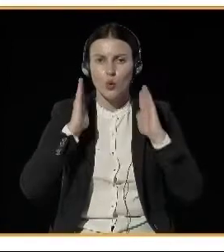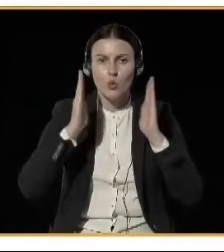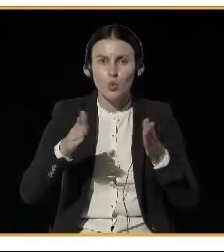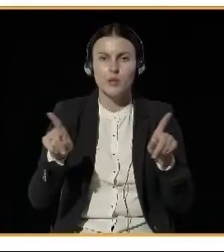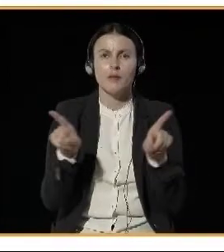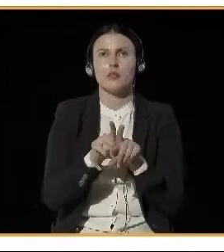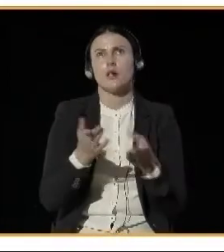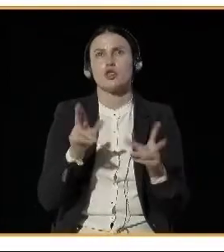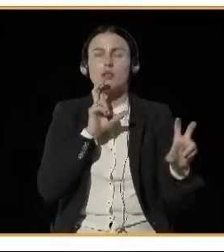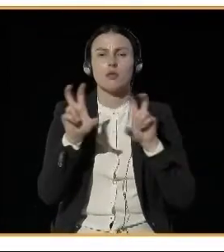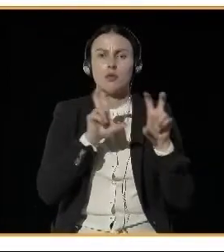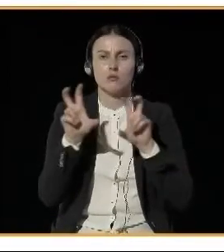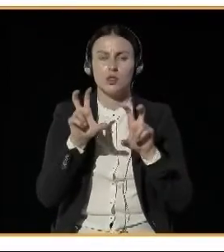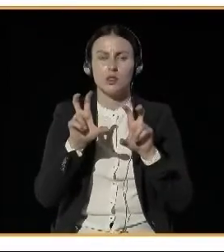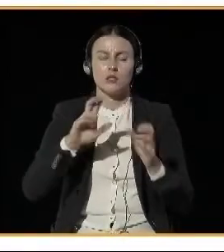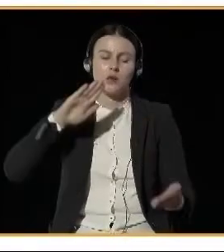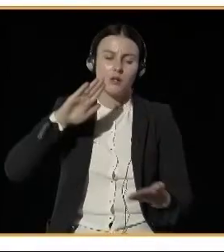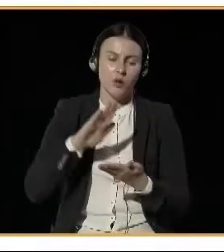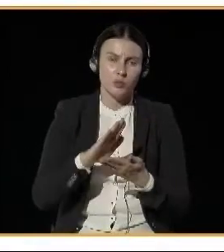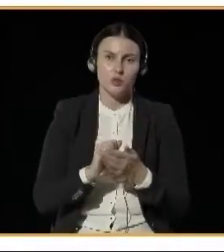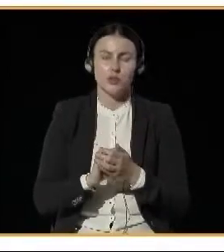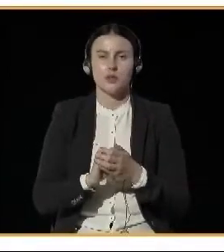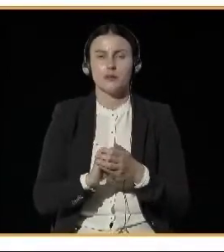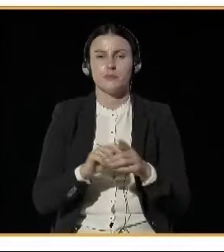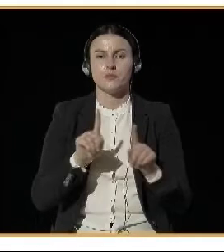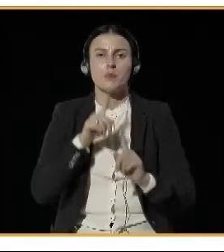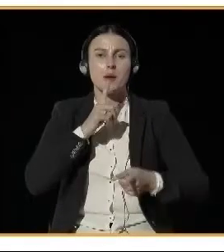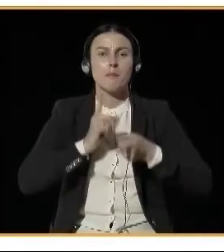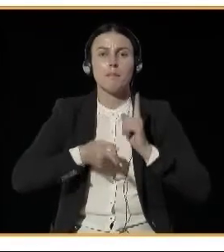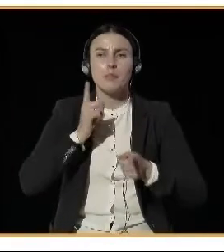affected areas. Next slide, please.